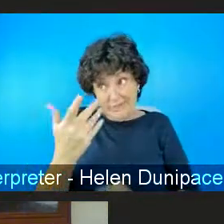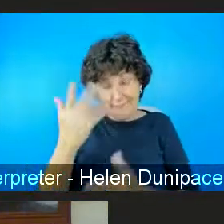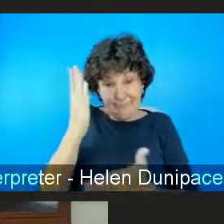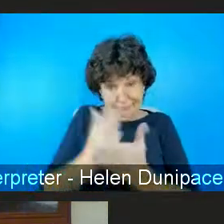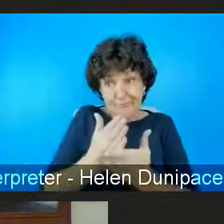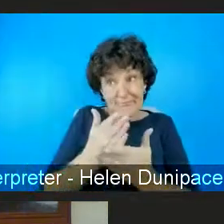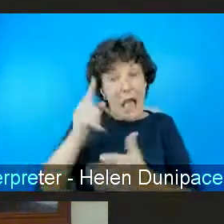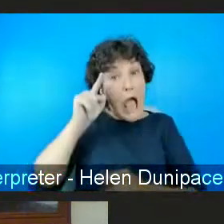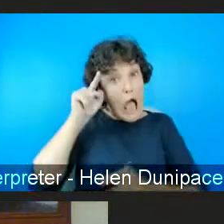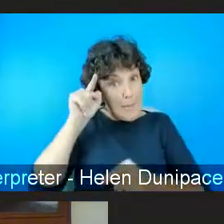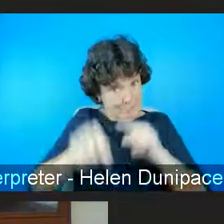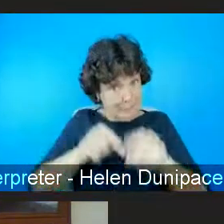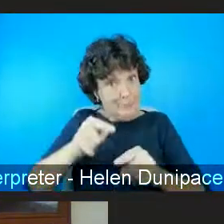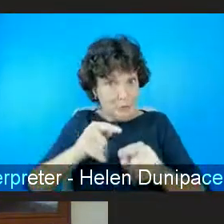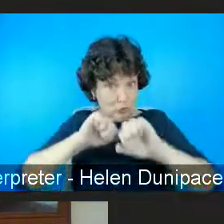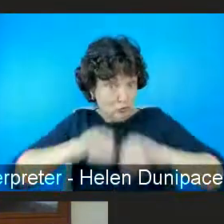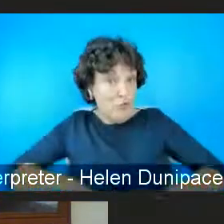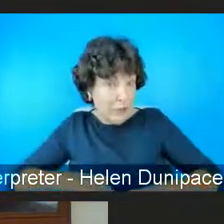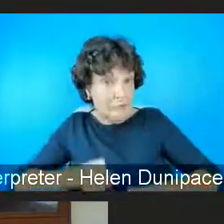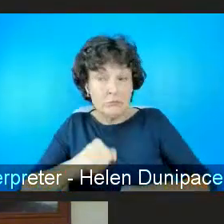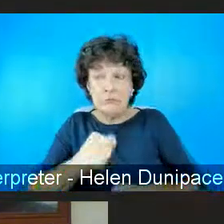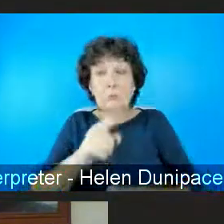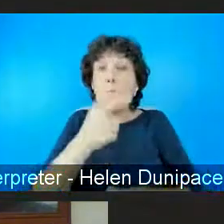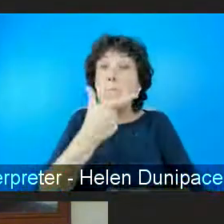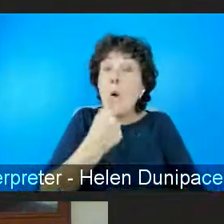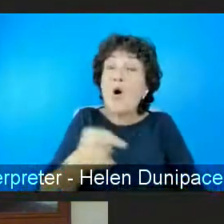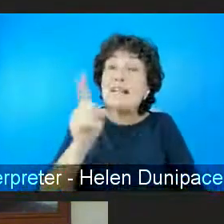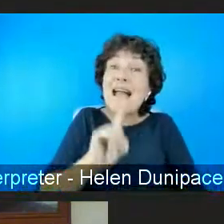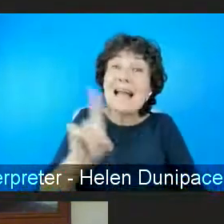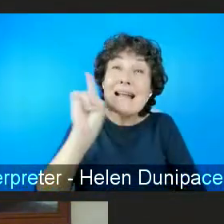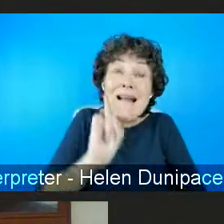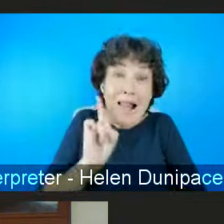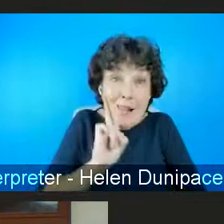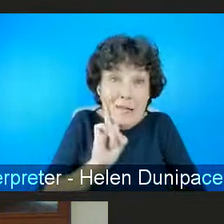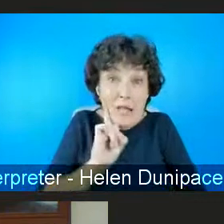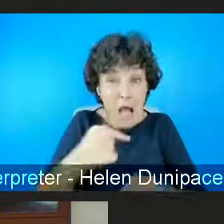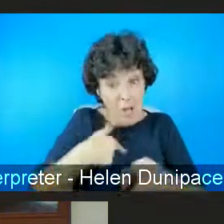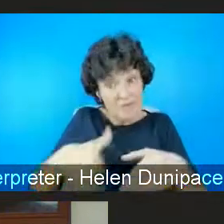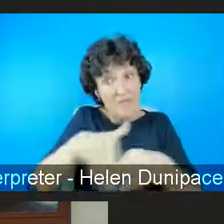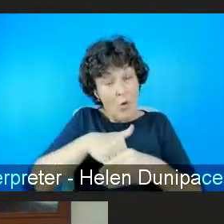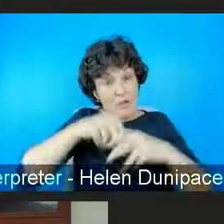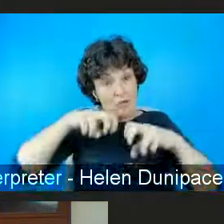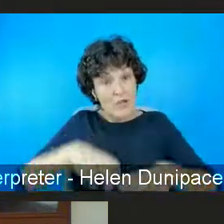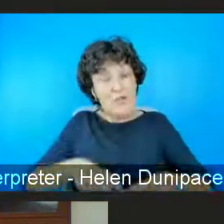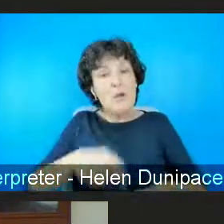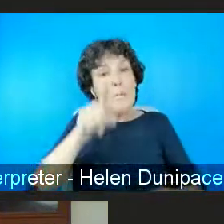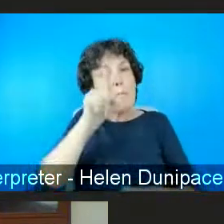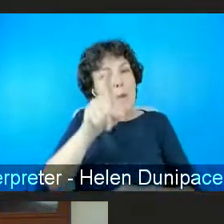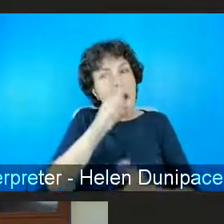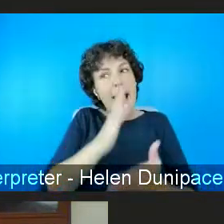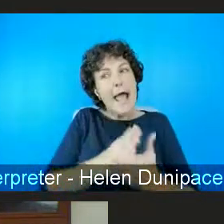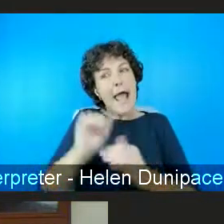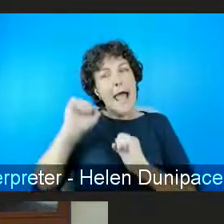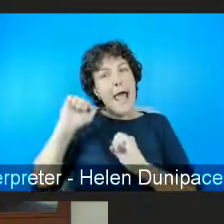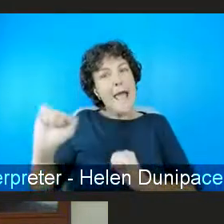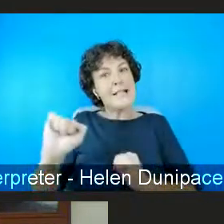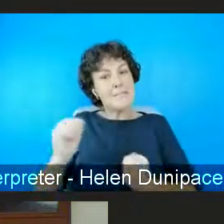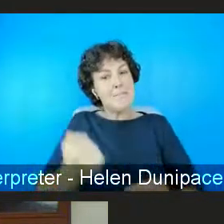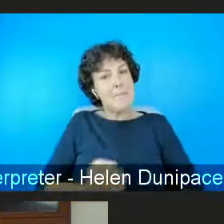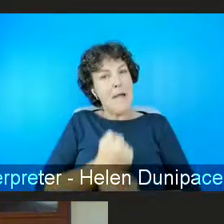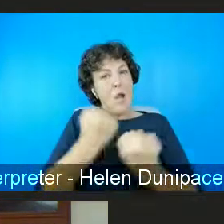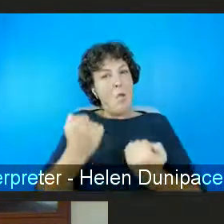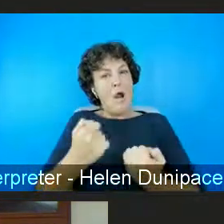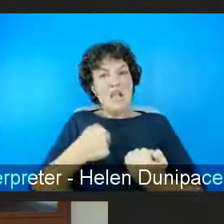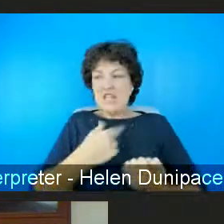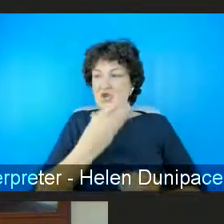both boys and girls but we need to understand what he did as gender-based violence he he did it from a particular position of power and we